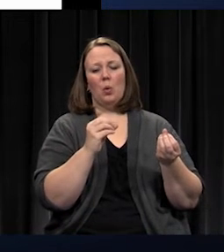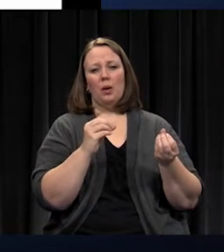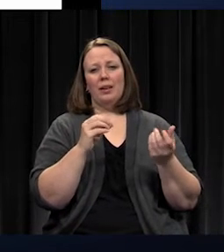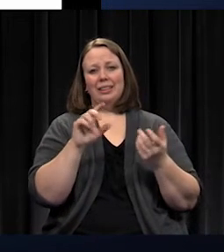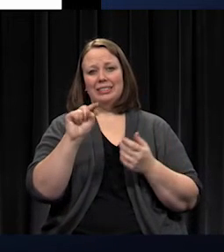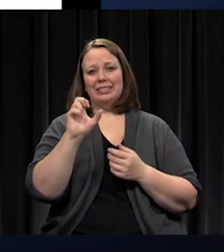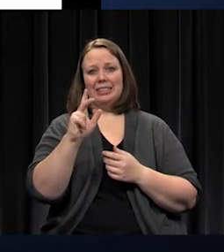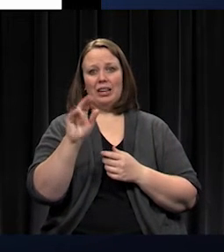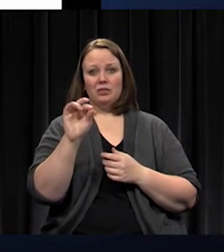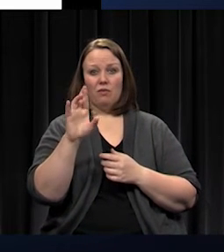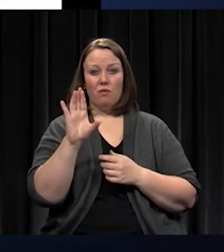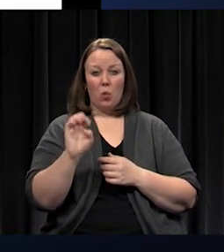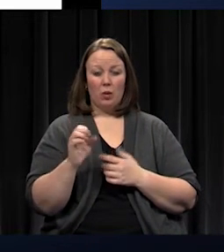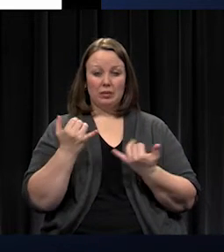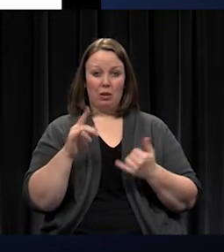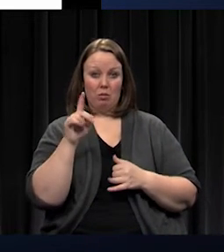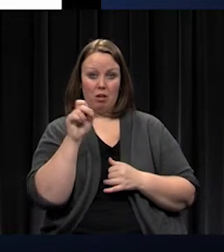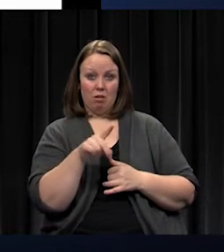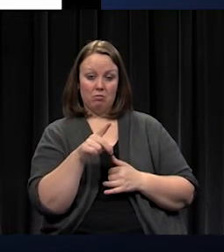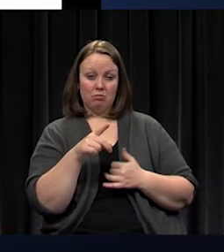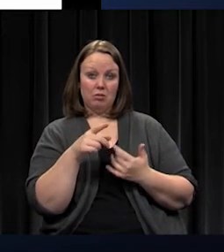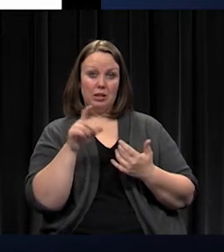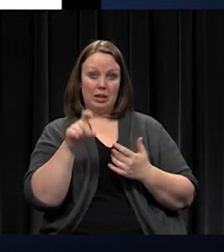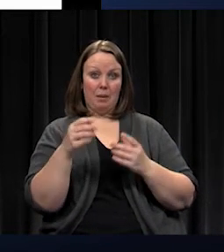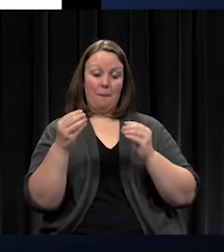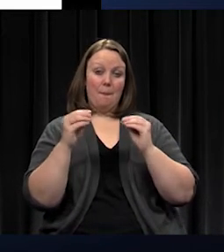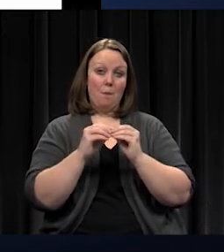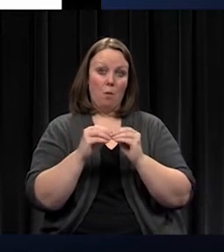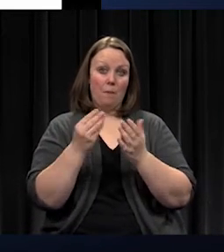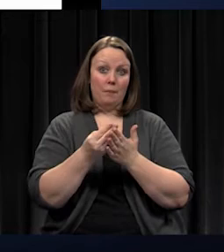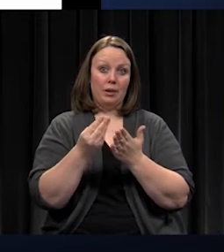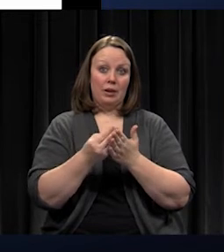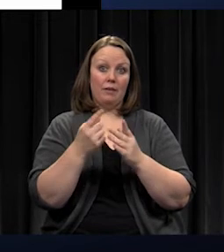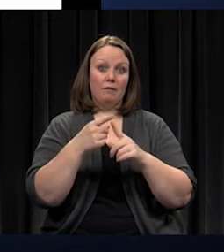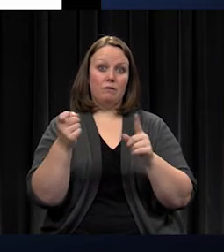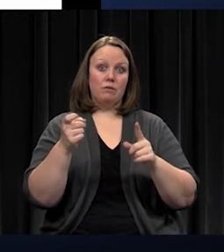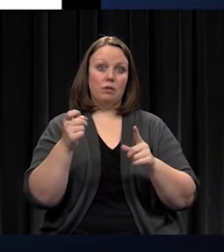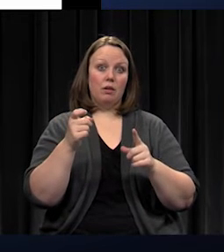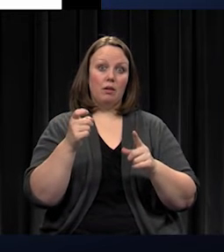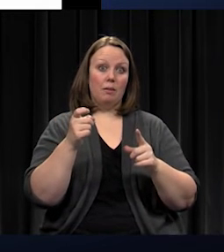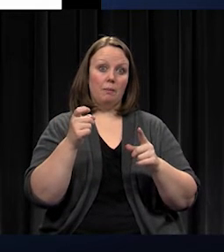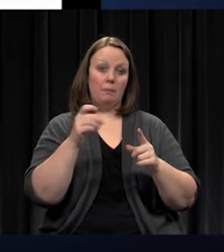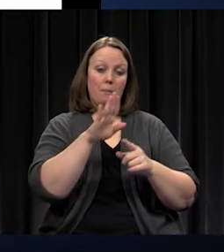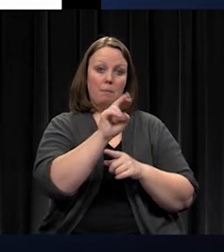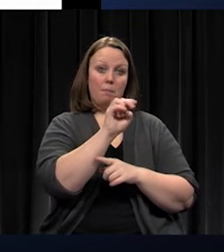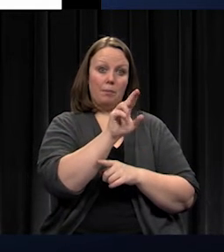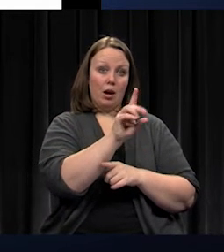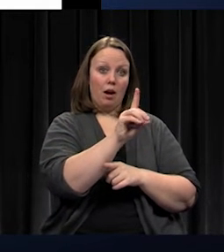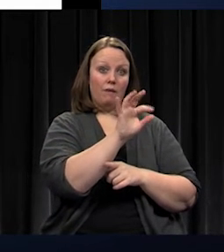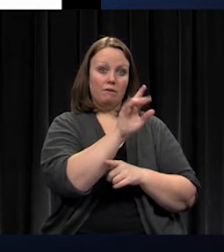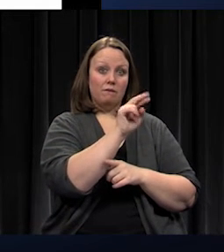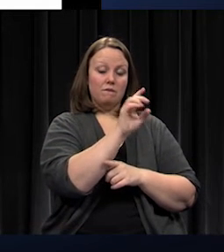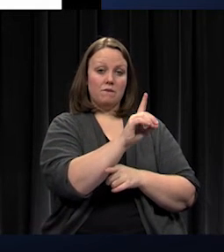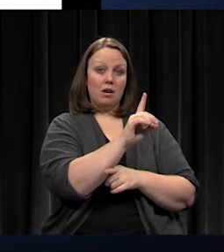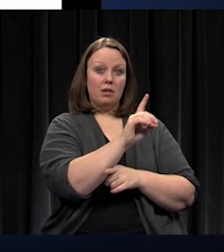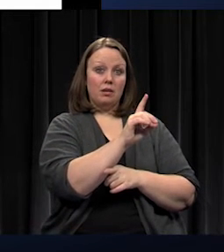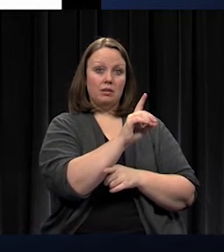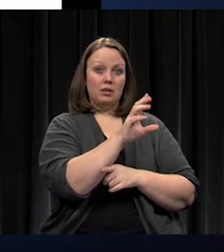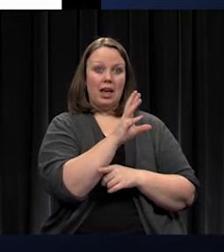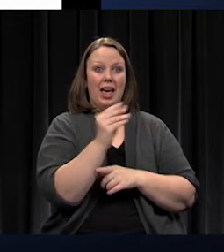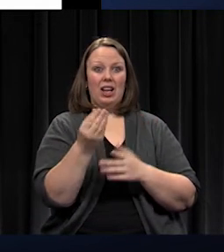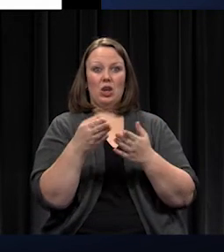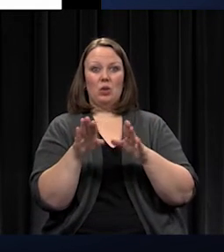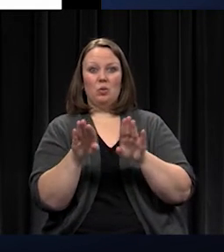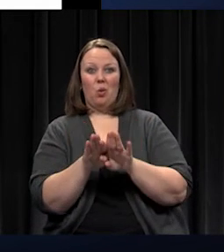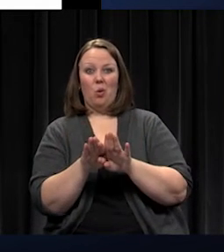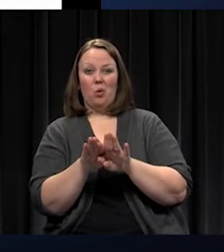to start assisting with maintenance, technology, and equipment? And close off the new construction piece. Because if our growth is